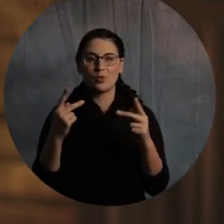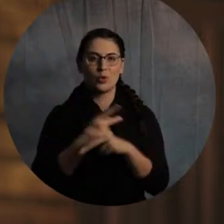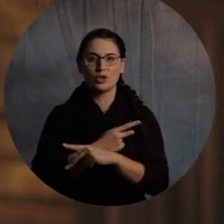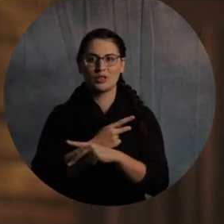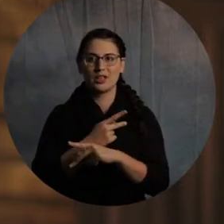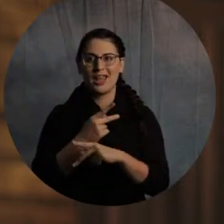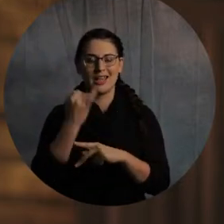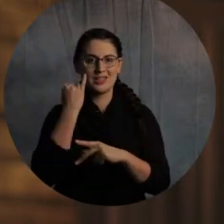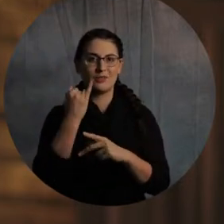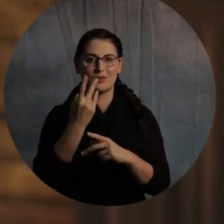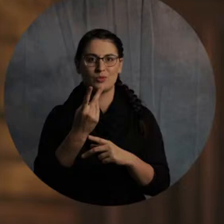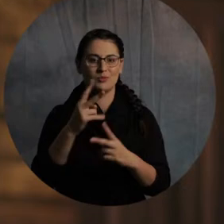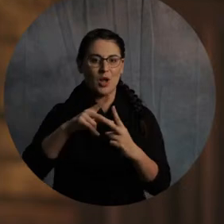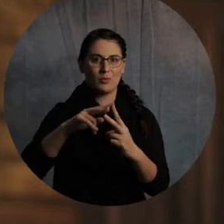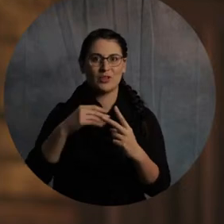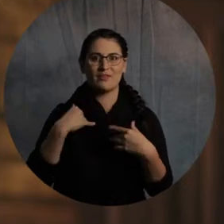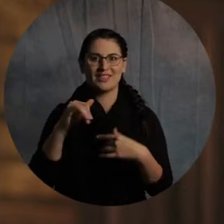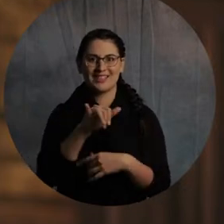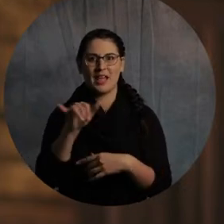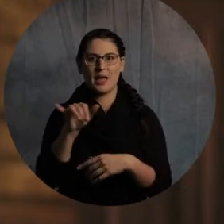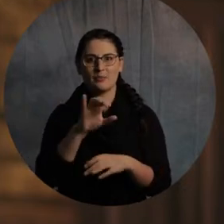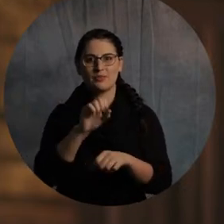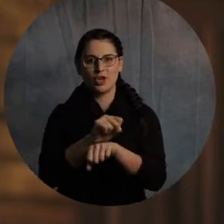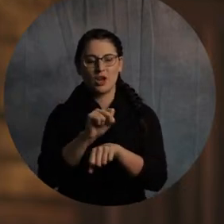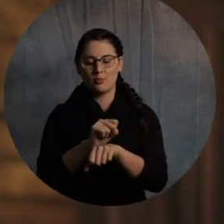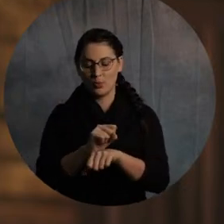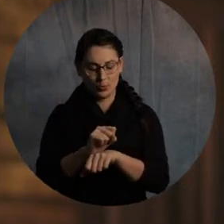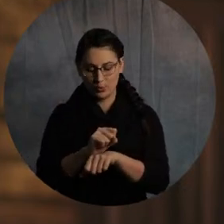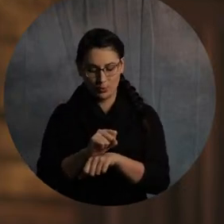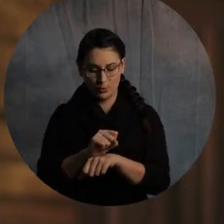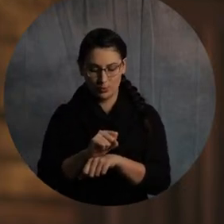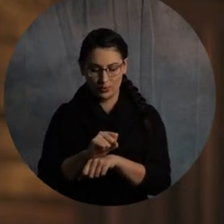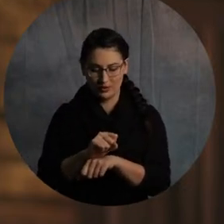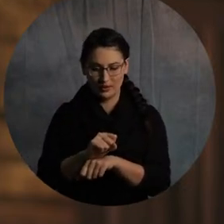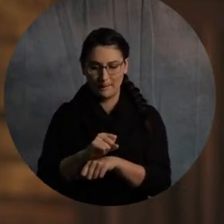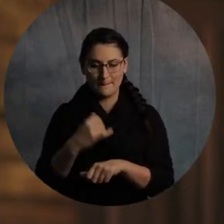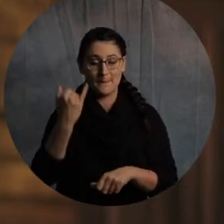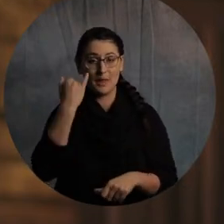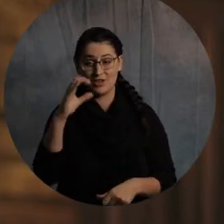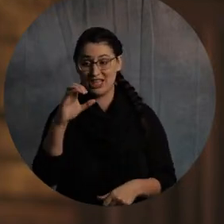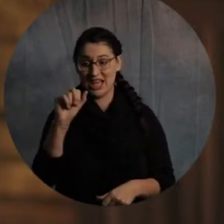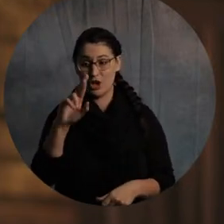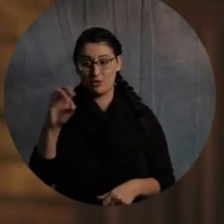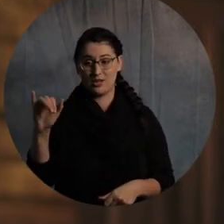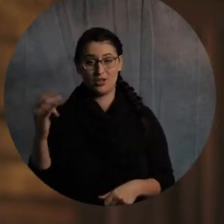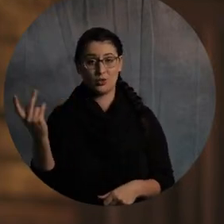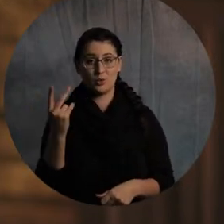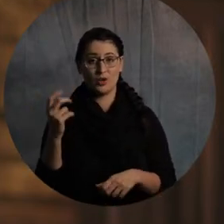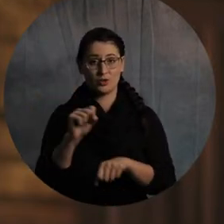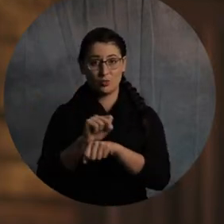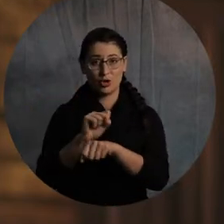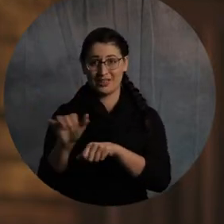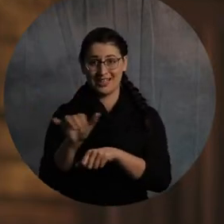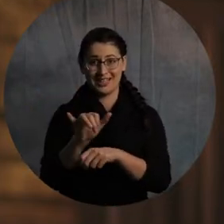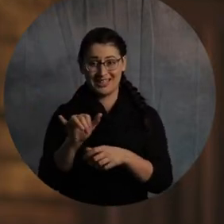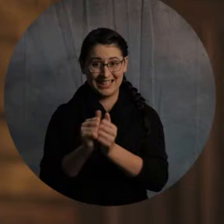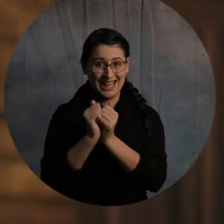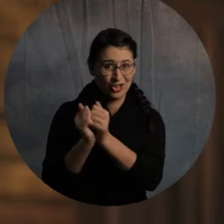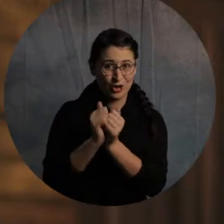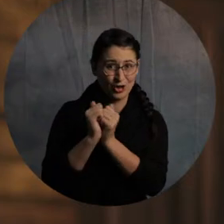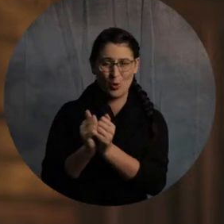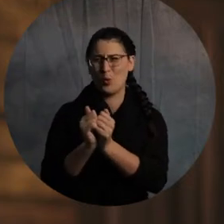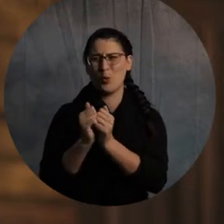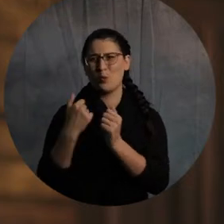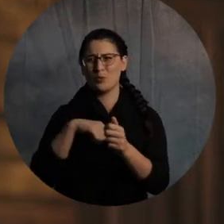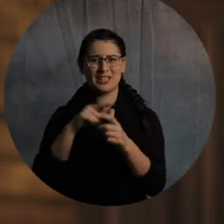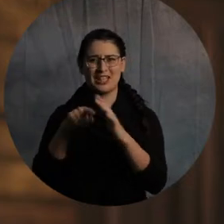some people. Carrie and I would need a permanent police officer probably with us if we were trying to do this work together. I mean, we'd kill each